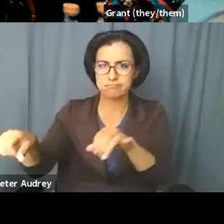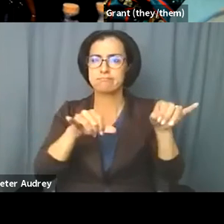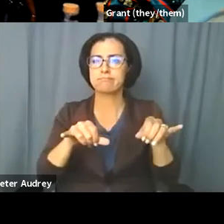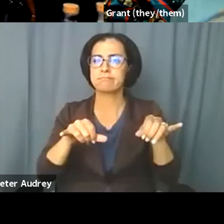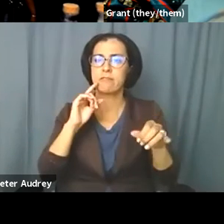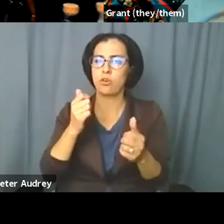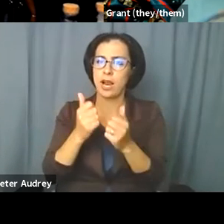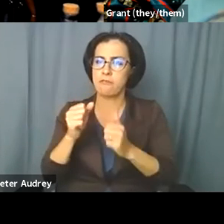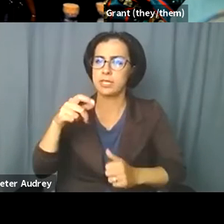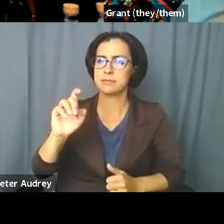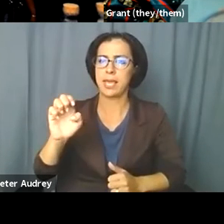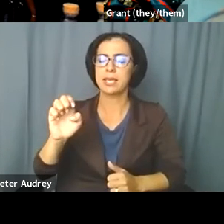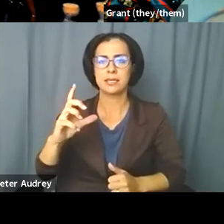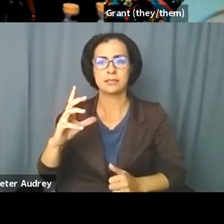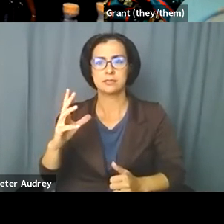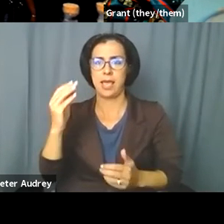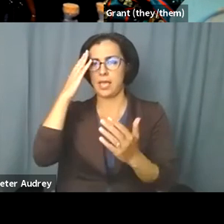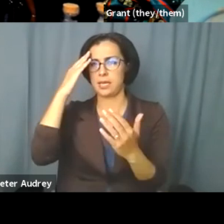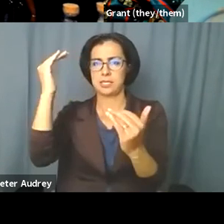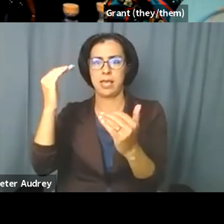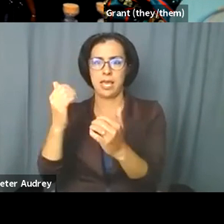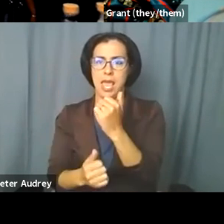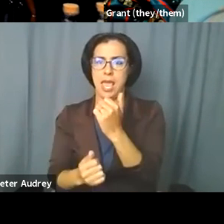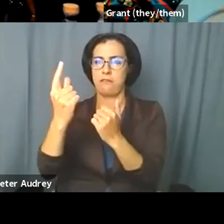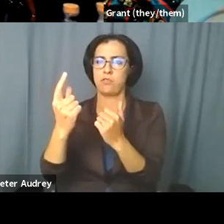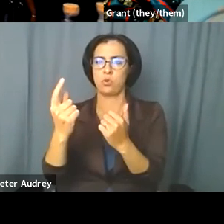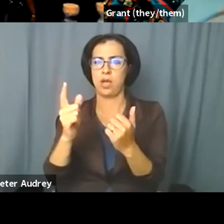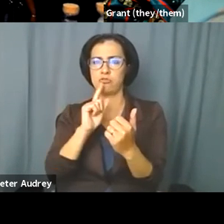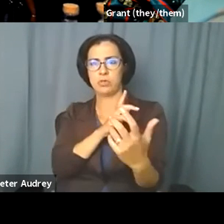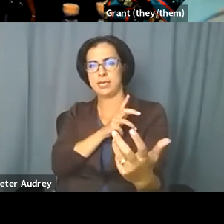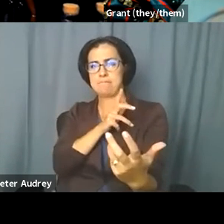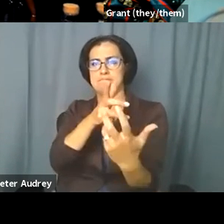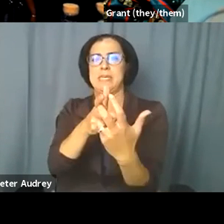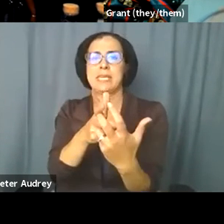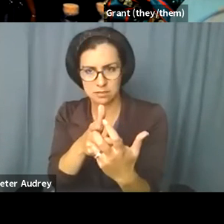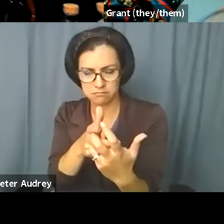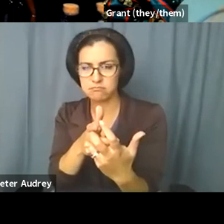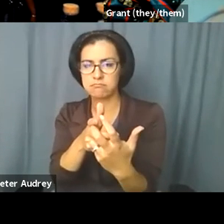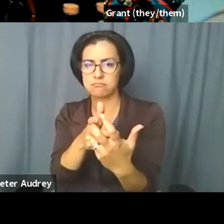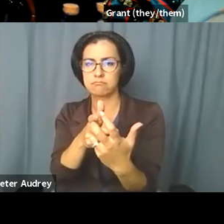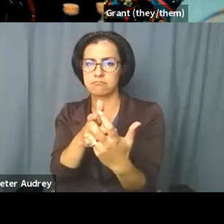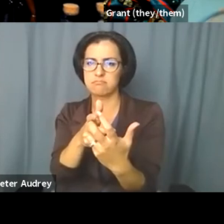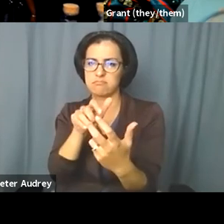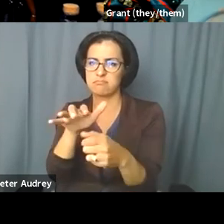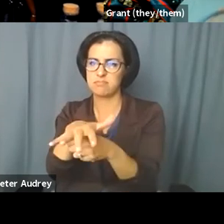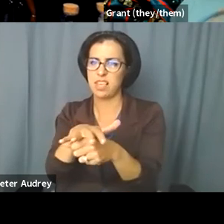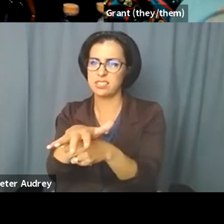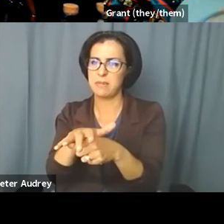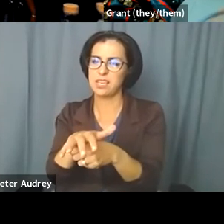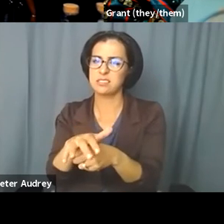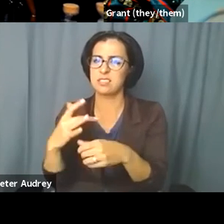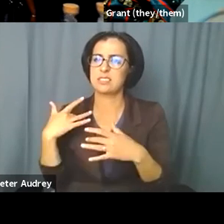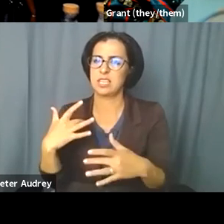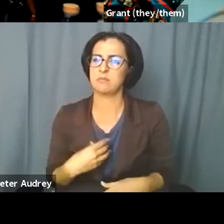and that expect everybody to, um, basically conform to the, uh, white labor ready norms